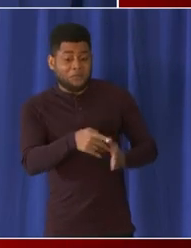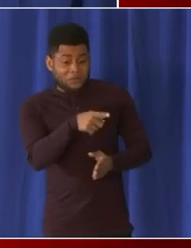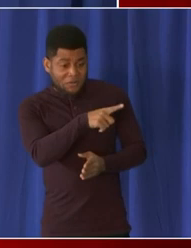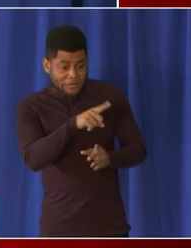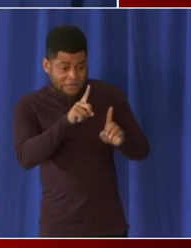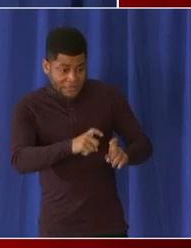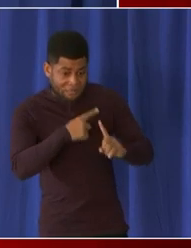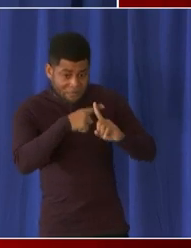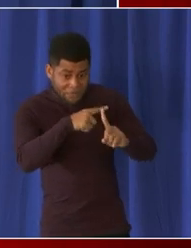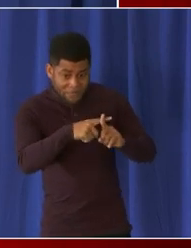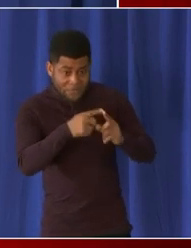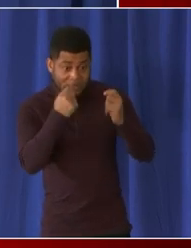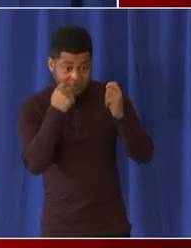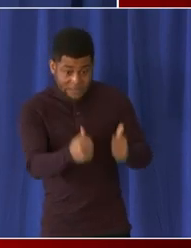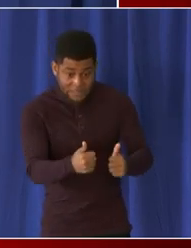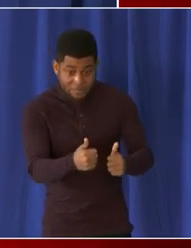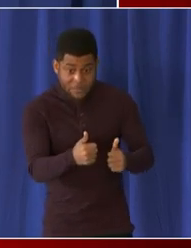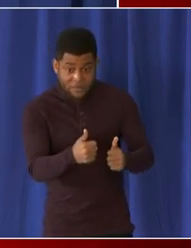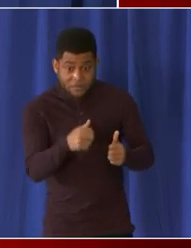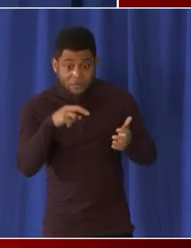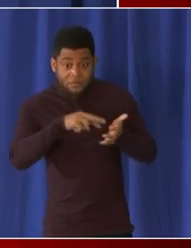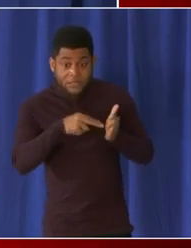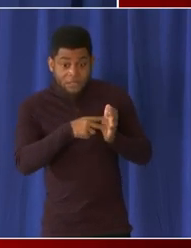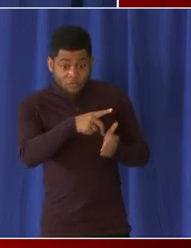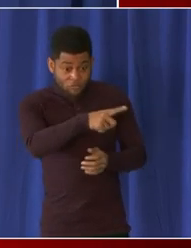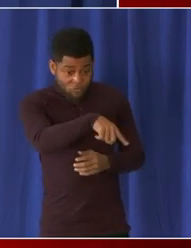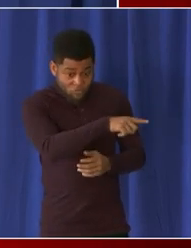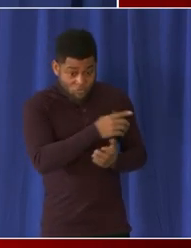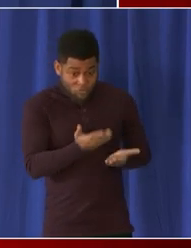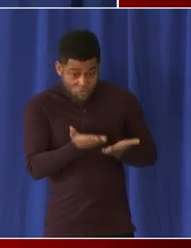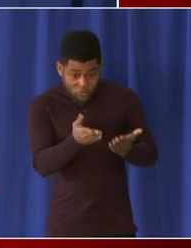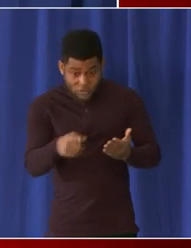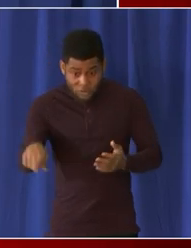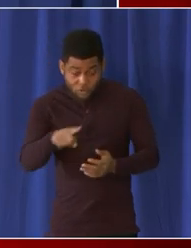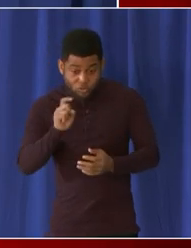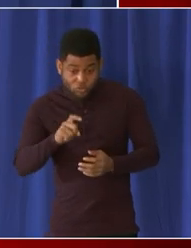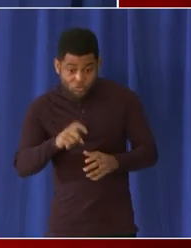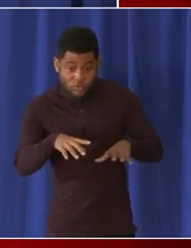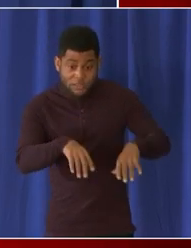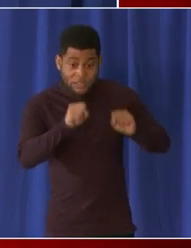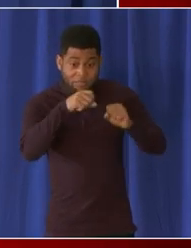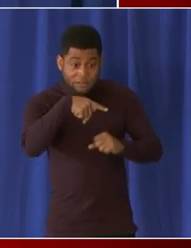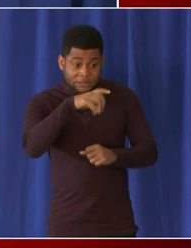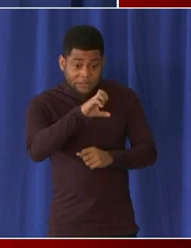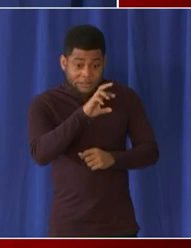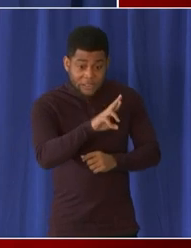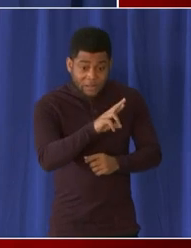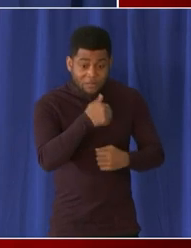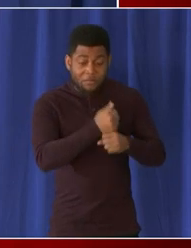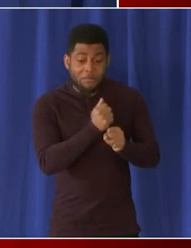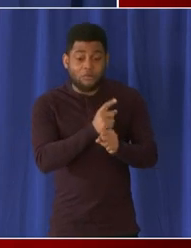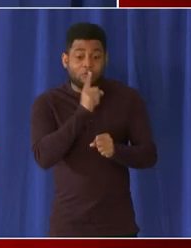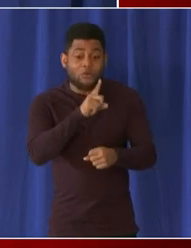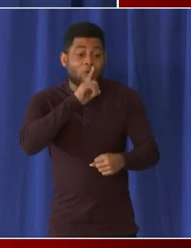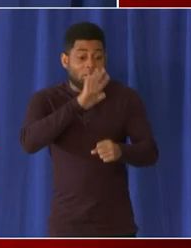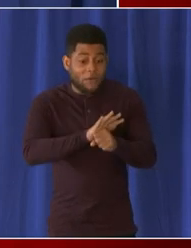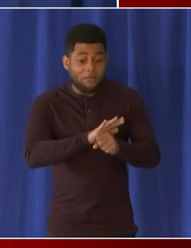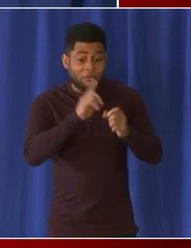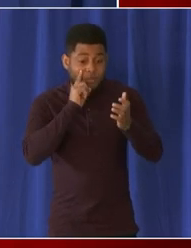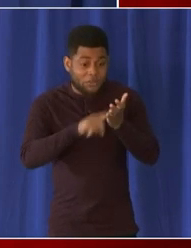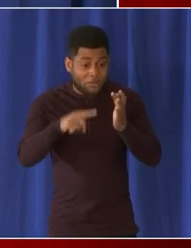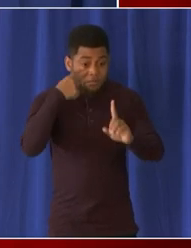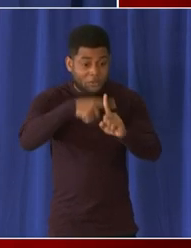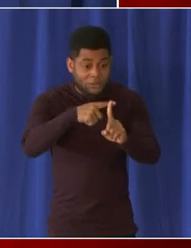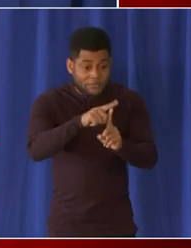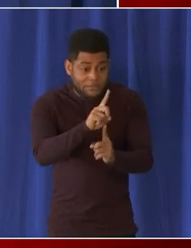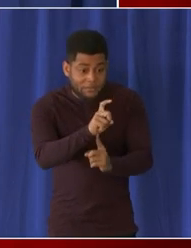test do you is it your current guidance that you recommend that they take a pcr test to confirm the diagnosis it's a great question uh we do not recommend